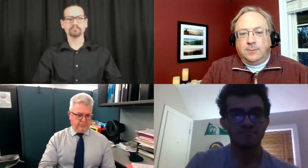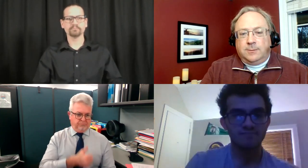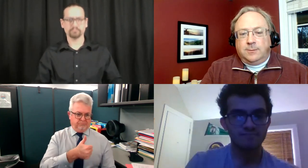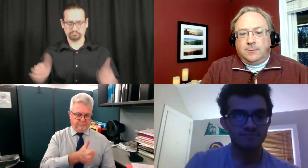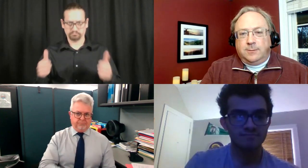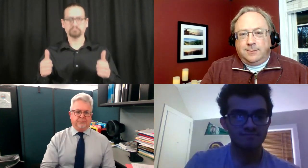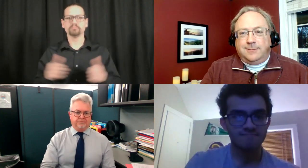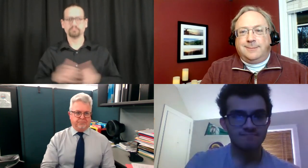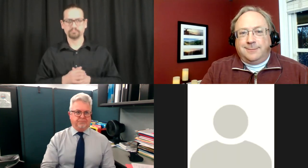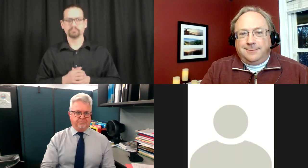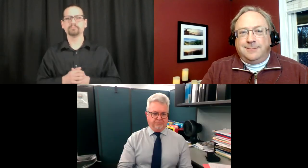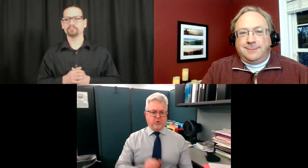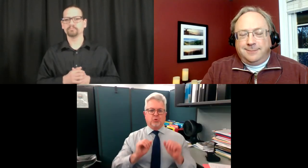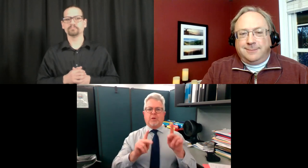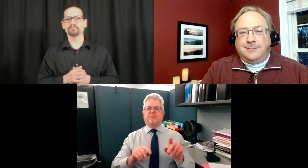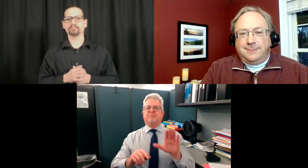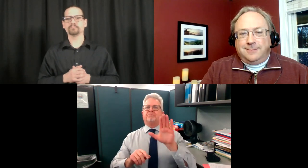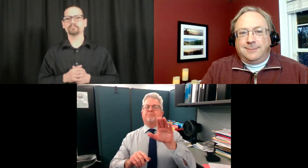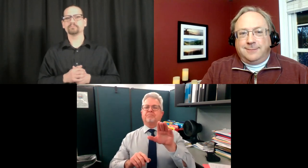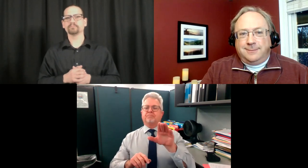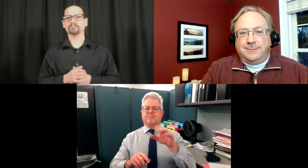Thank you for answering my question, Dr. McDonald.